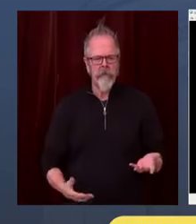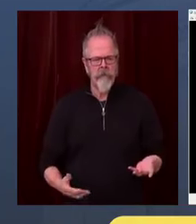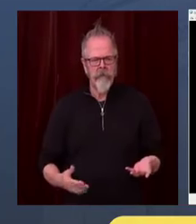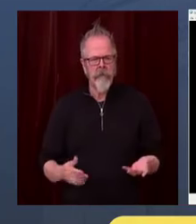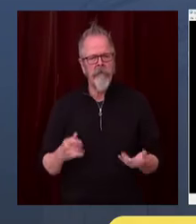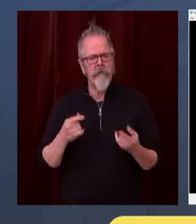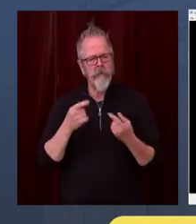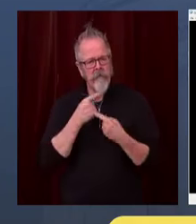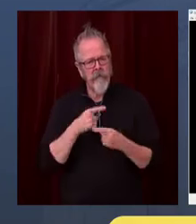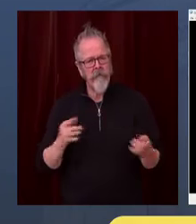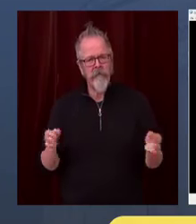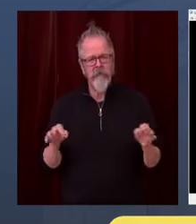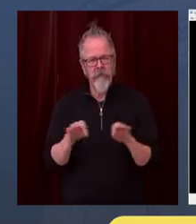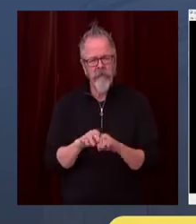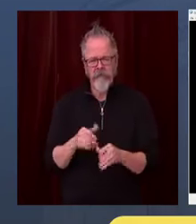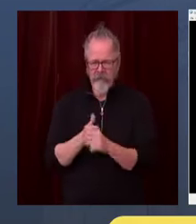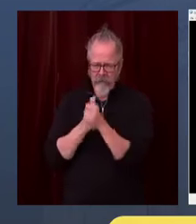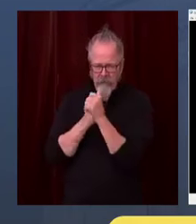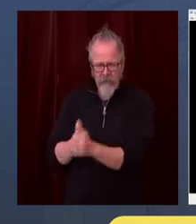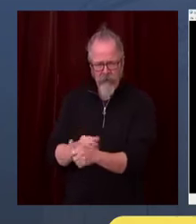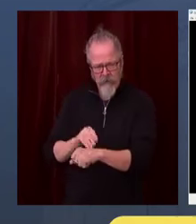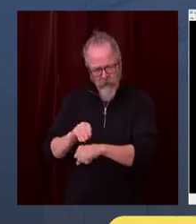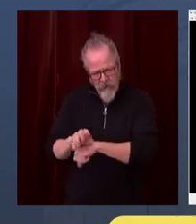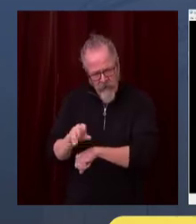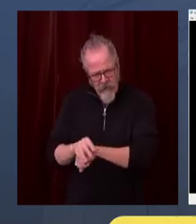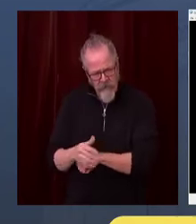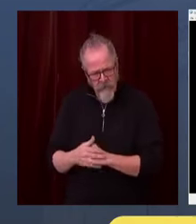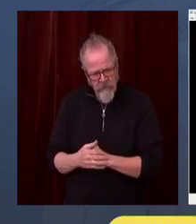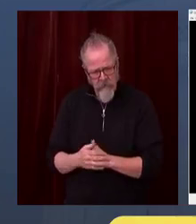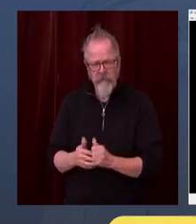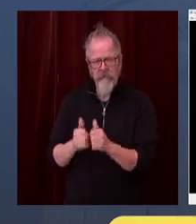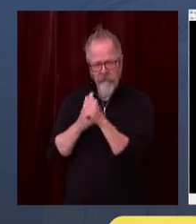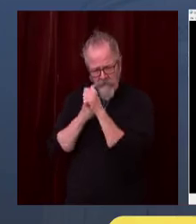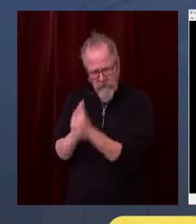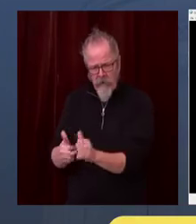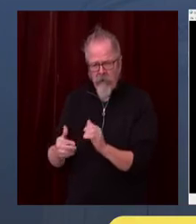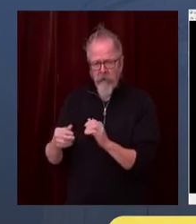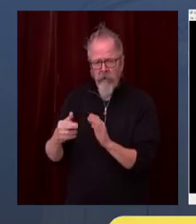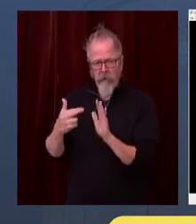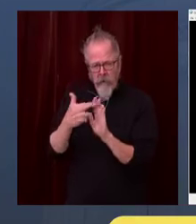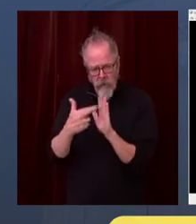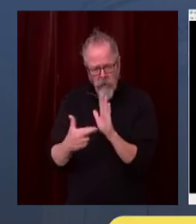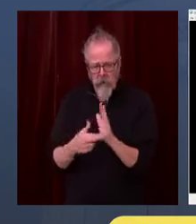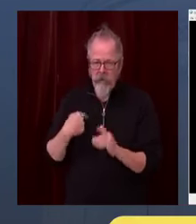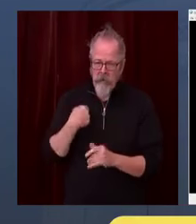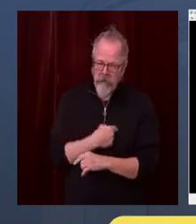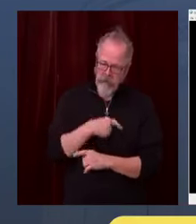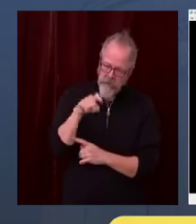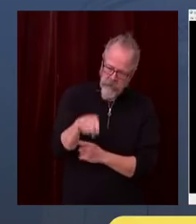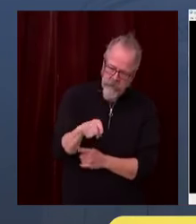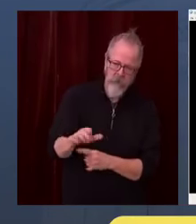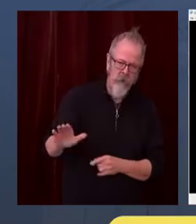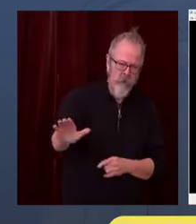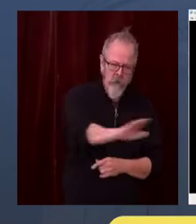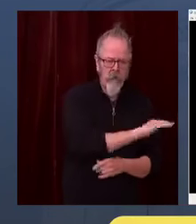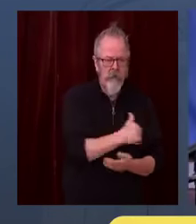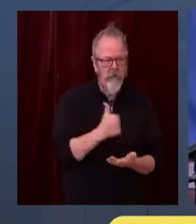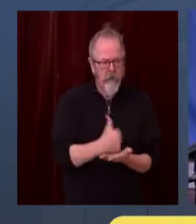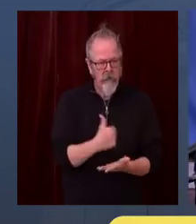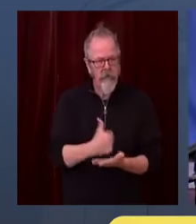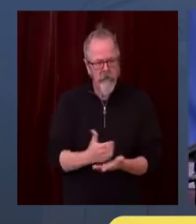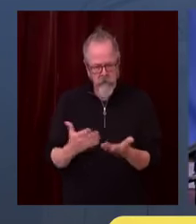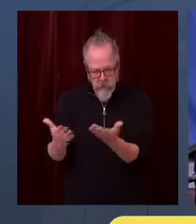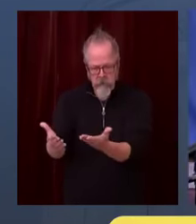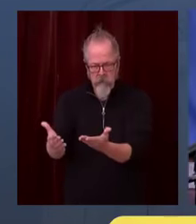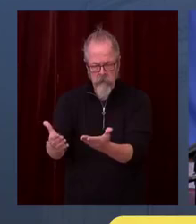We need help. We need everybody's help. Thank you, Governor. Well, thank you, Clint, and I